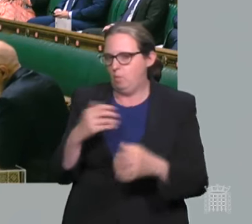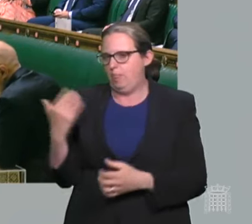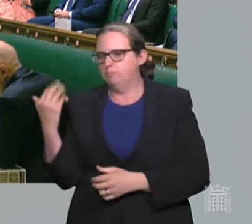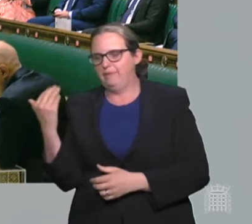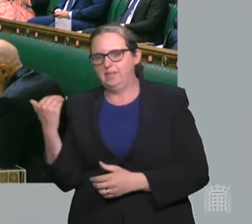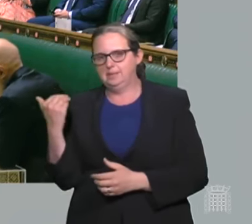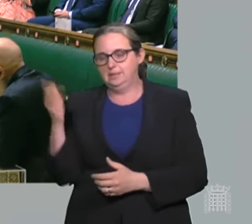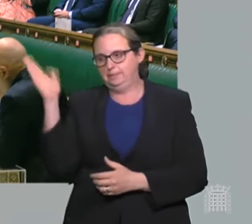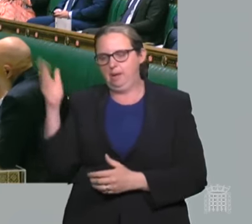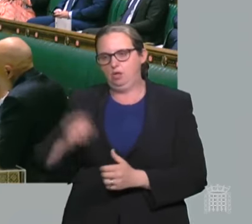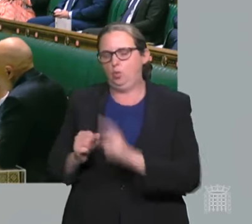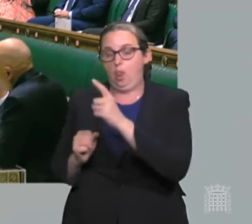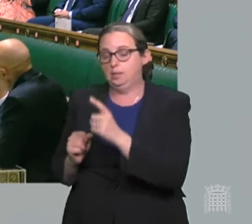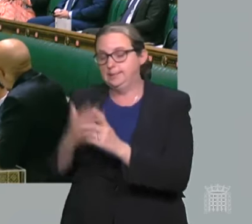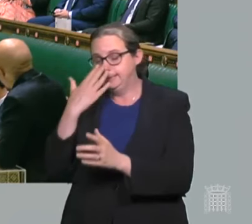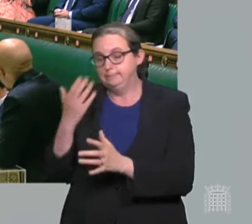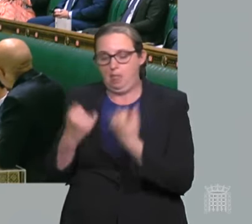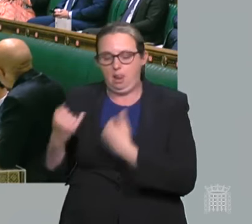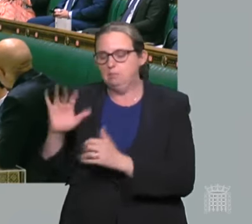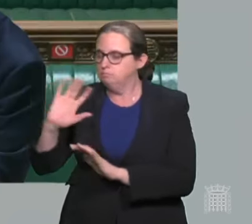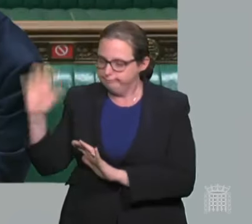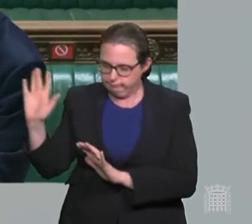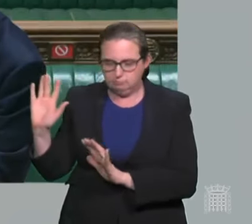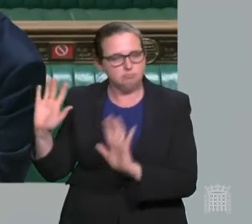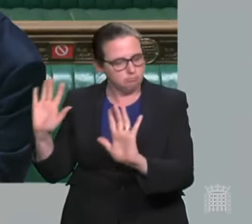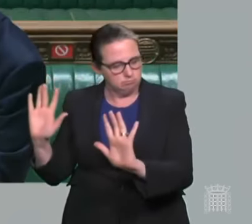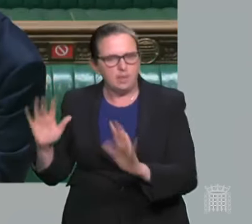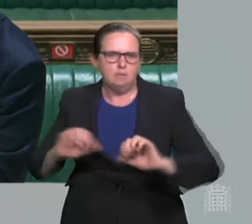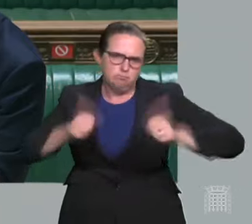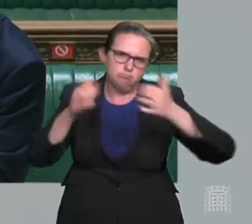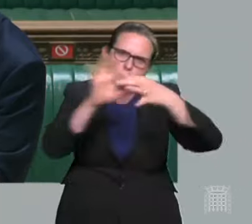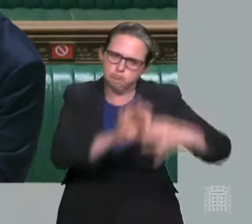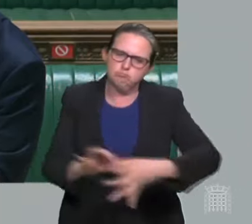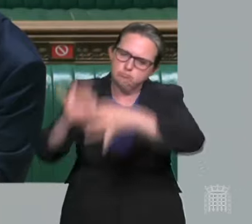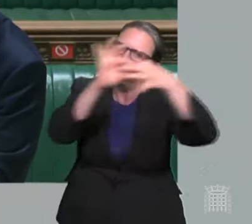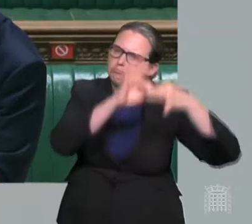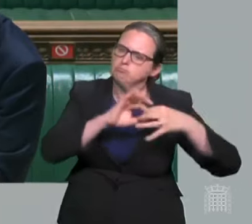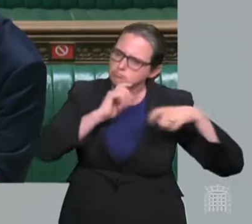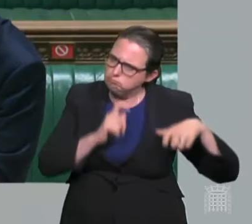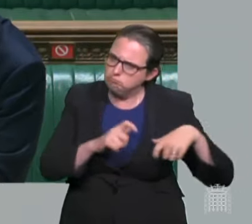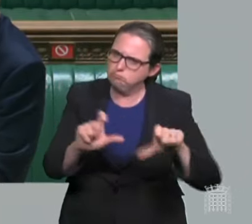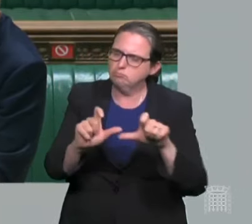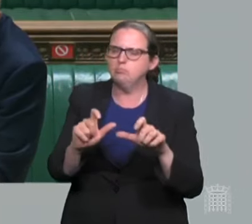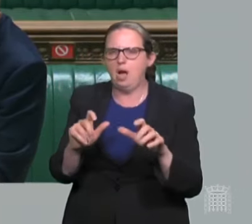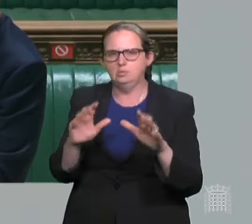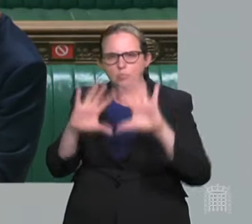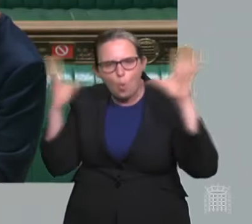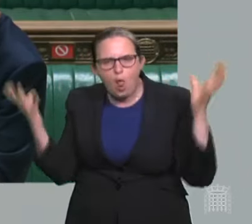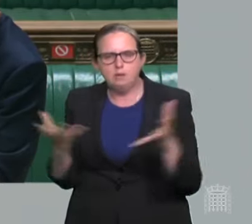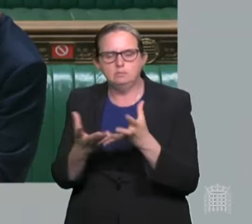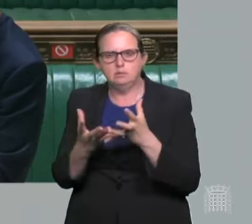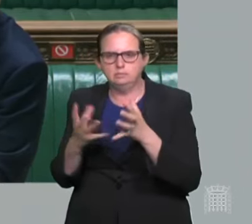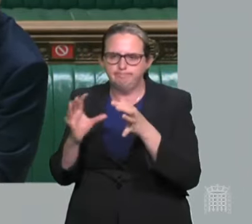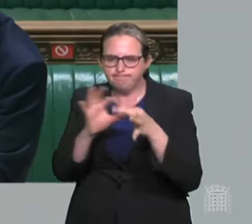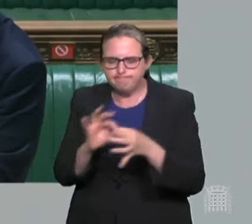Honourable Speaker just a moment ago, there's great cooperation and that will of course continue, but also international cooperation